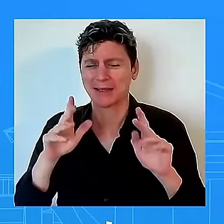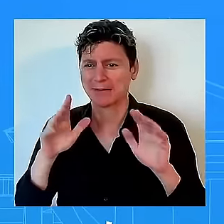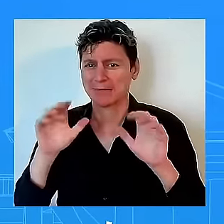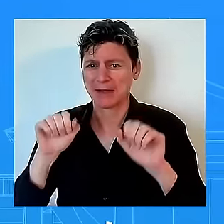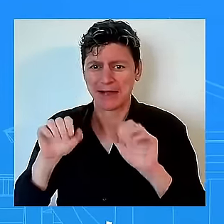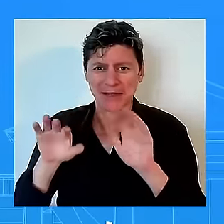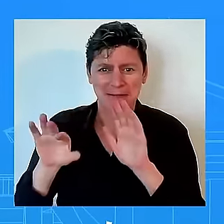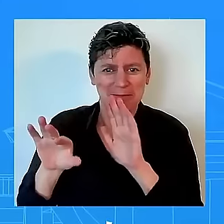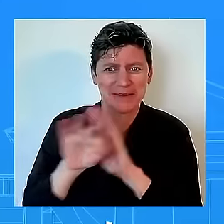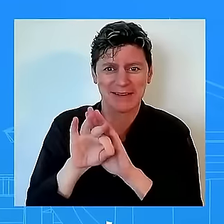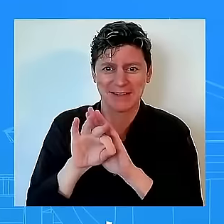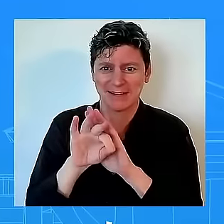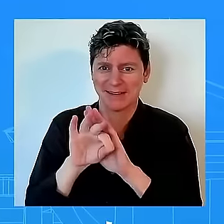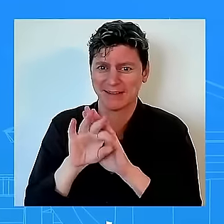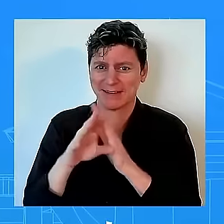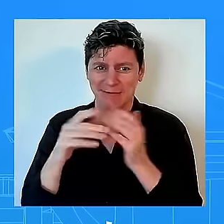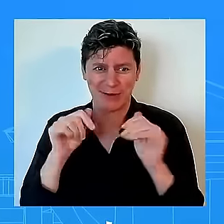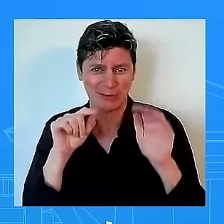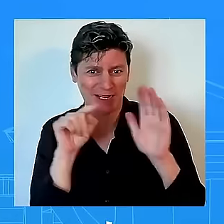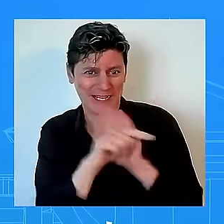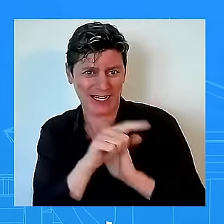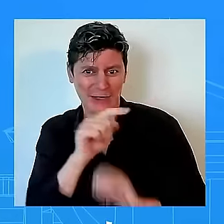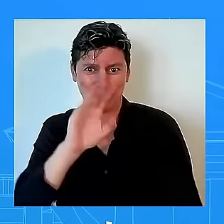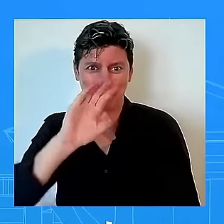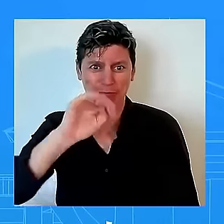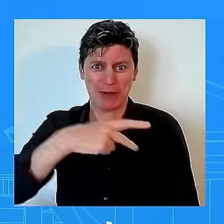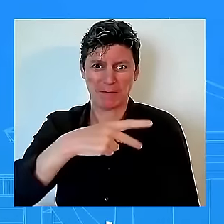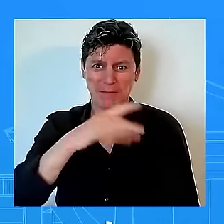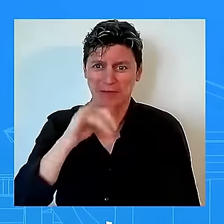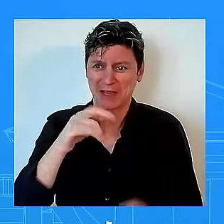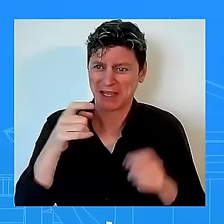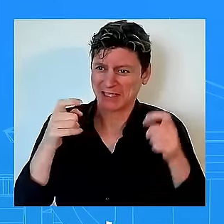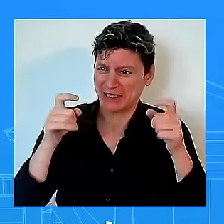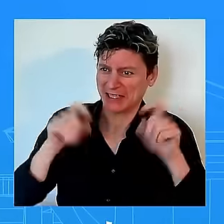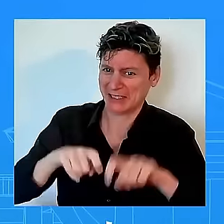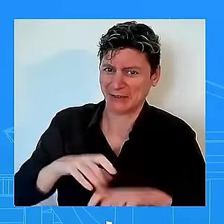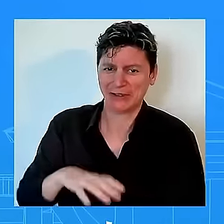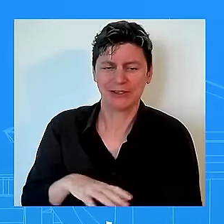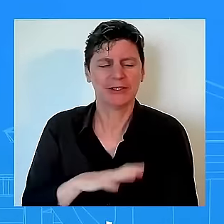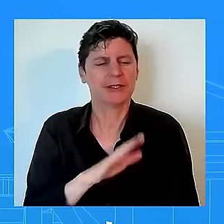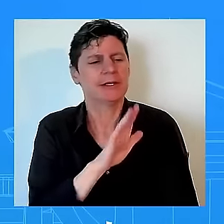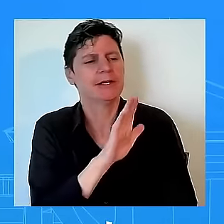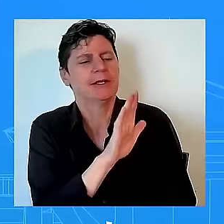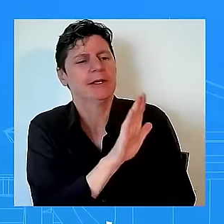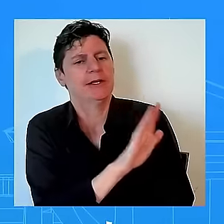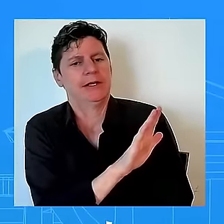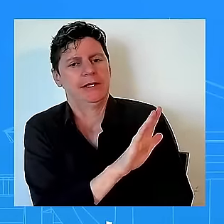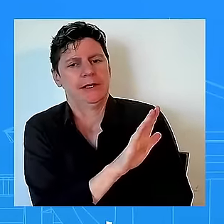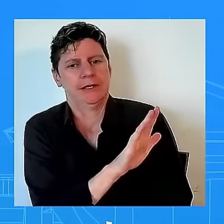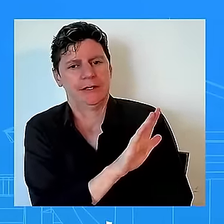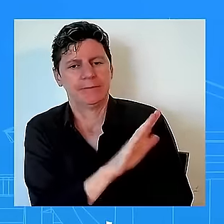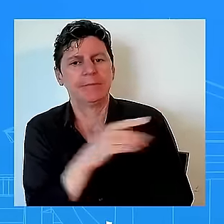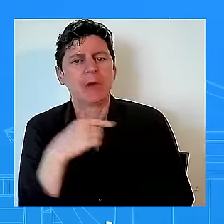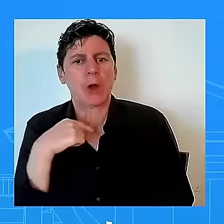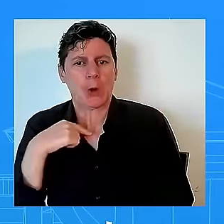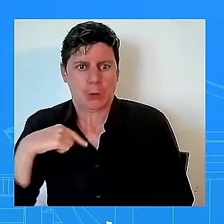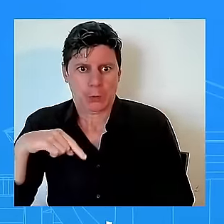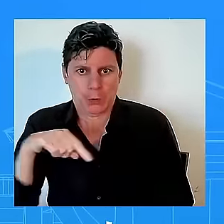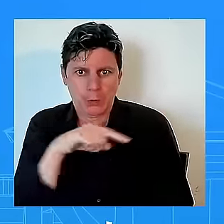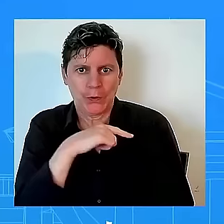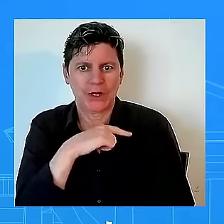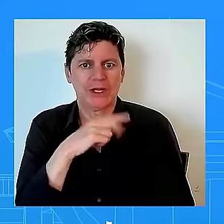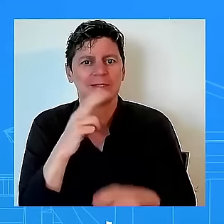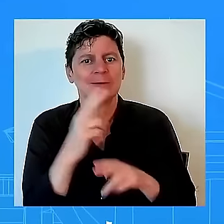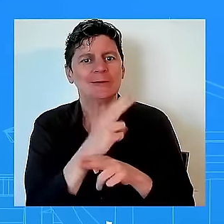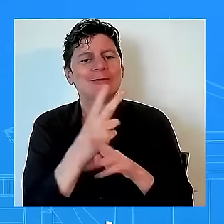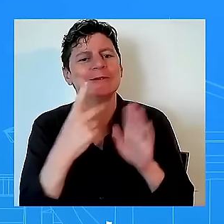threat is there no concern that we are taking that we have we're using examples we're not just saying that just